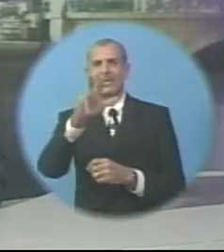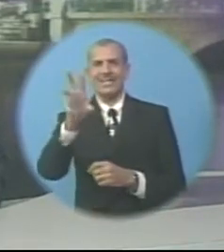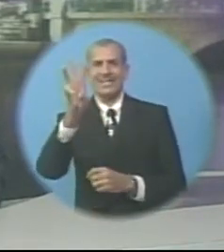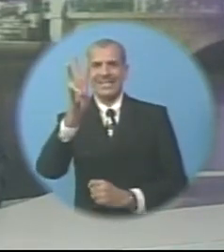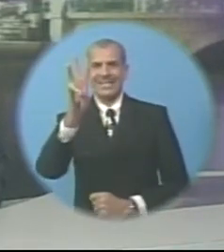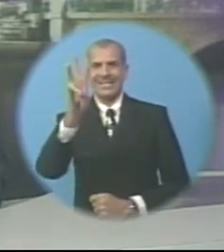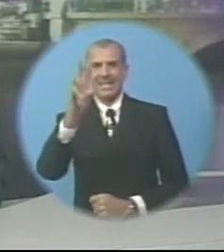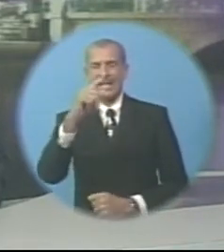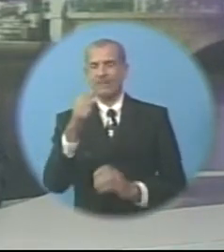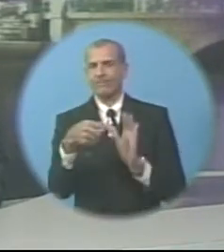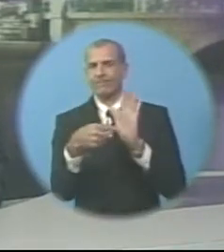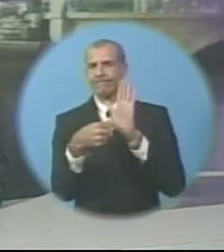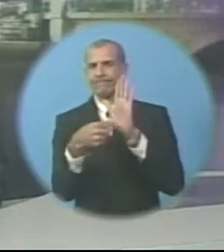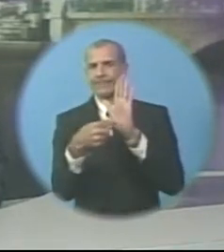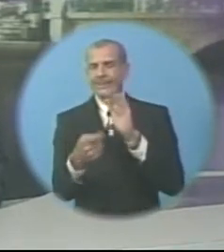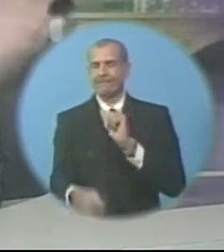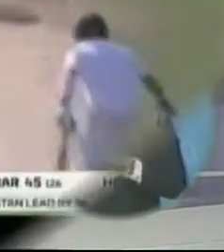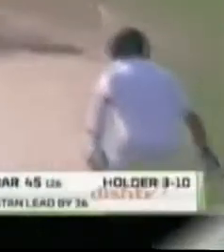Here are some of the highlights